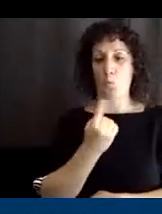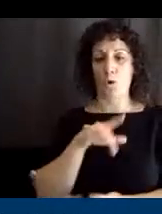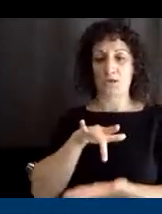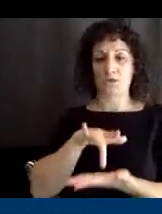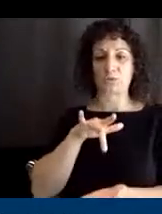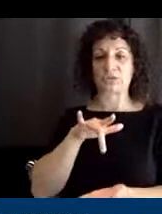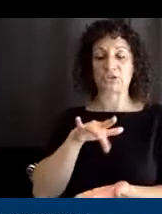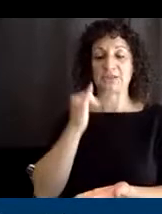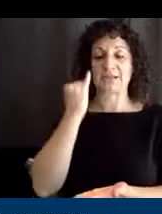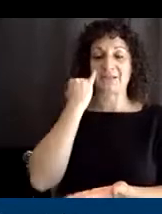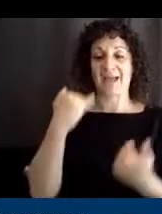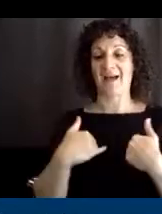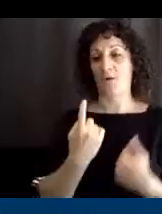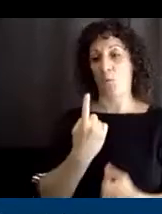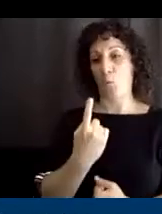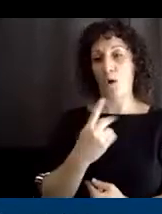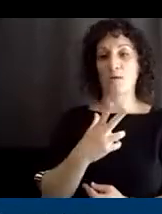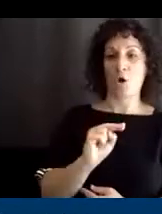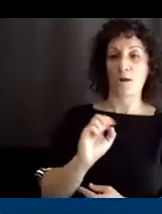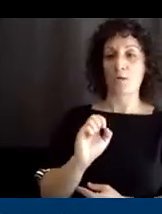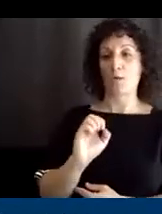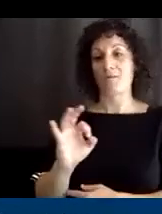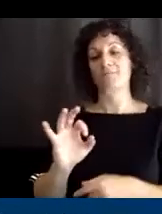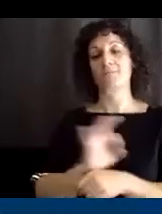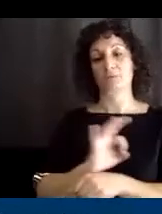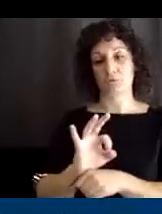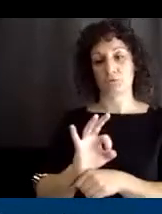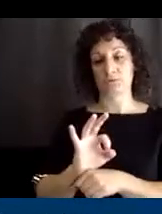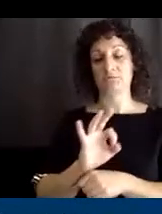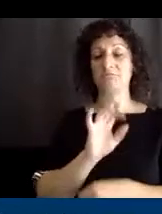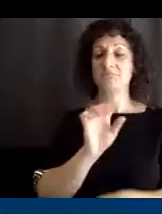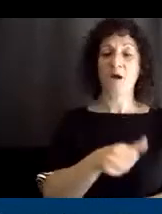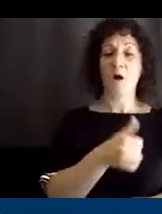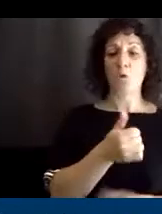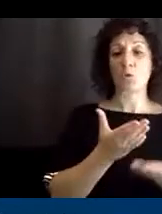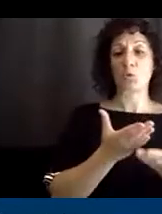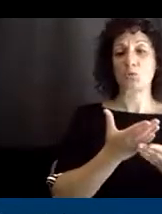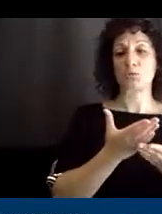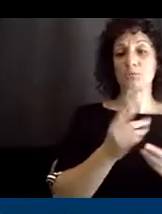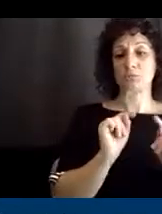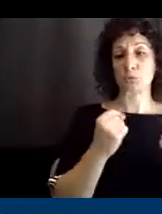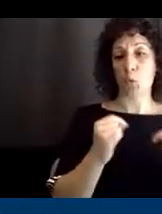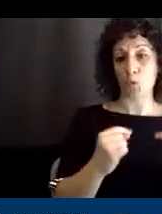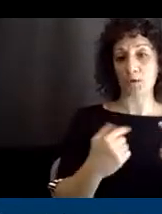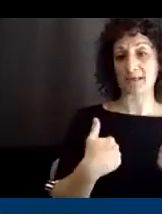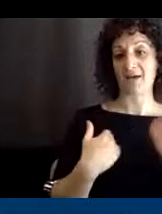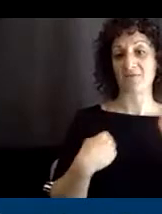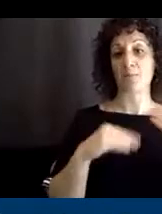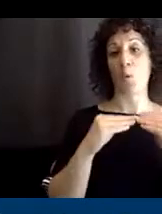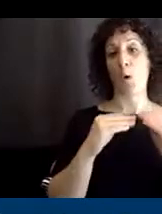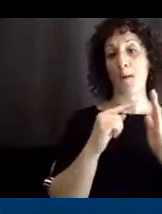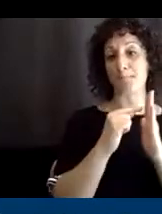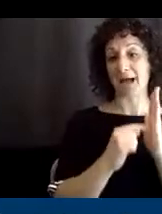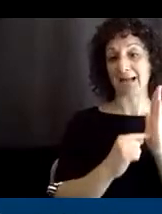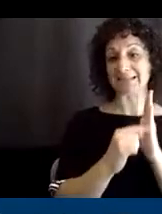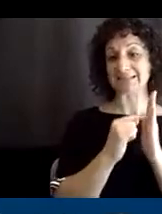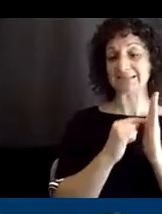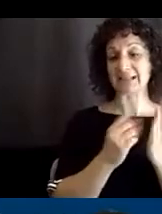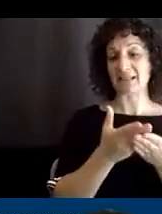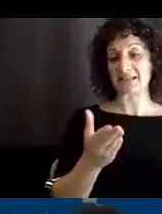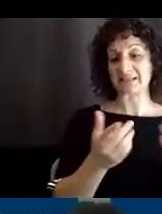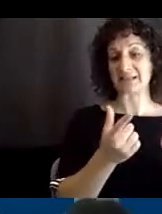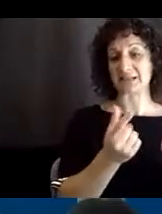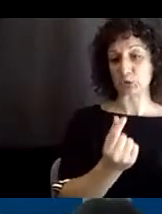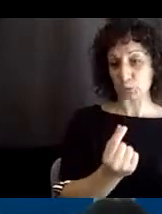one on and off function. And then other toys that have more buttons and things that they do, they can be